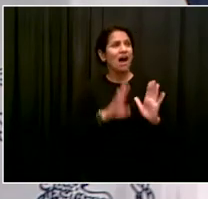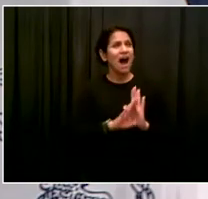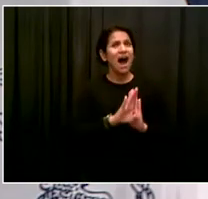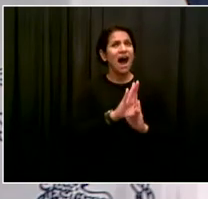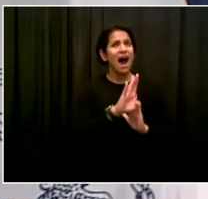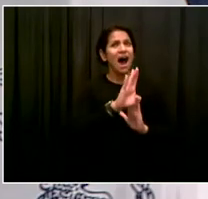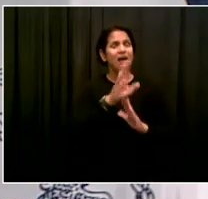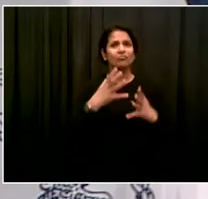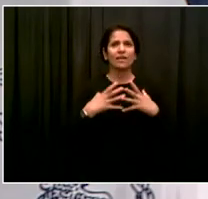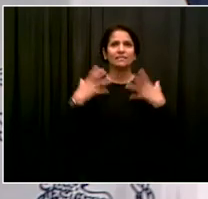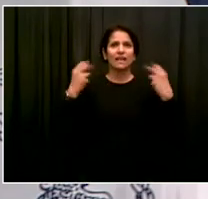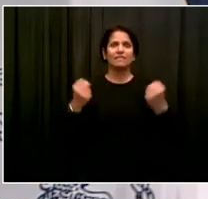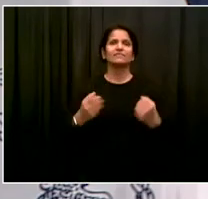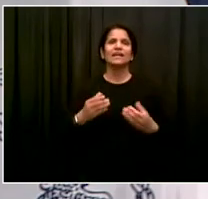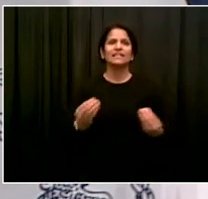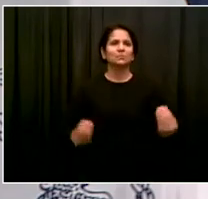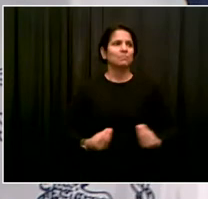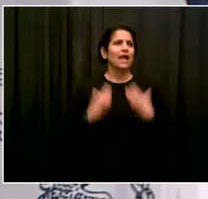Go ahead, Marsha.